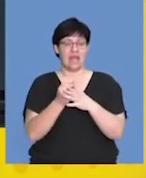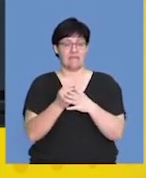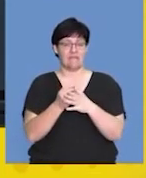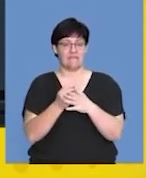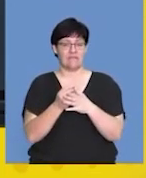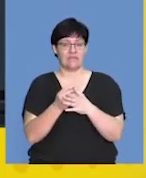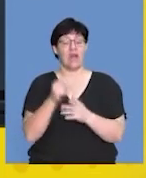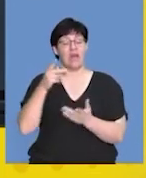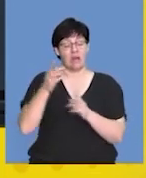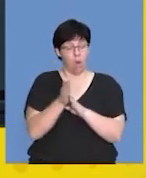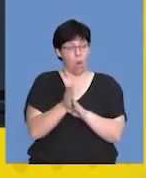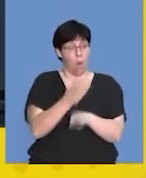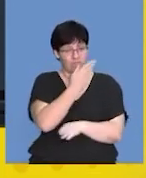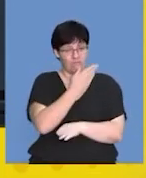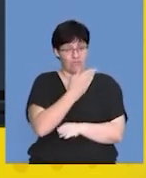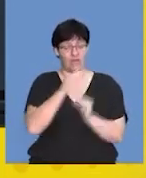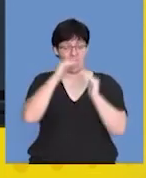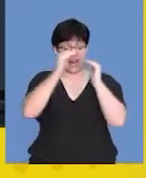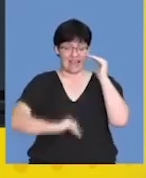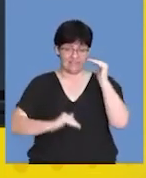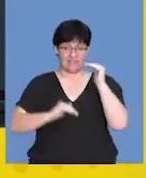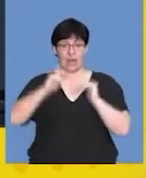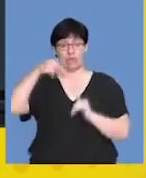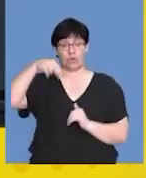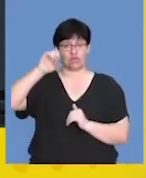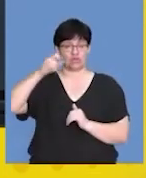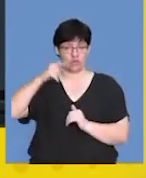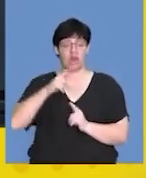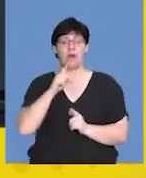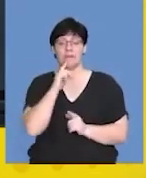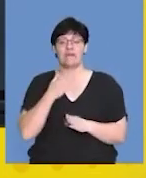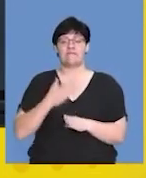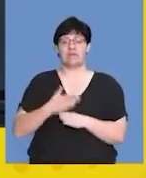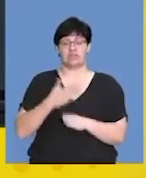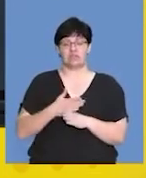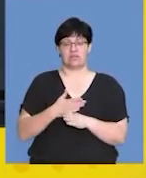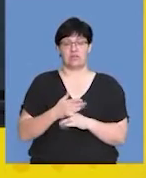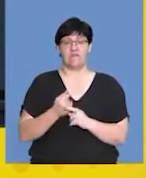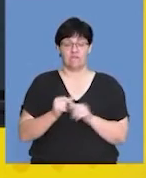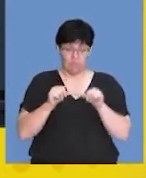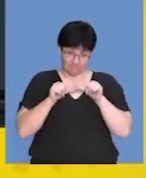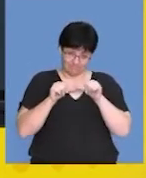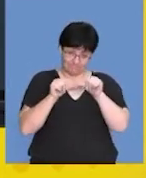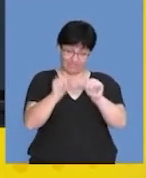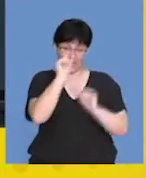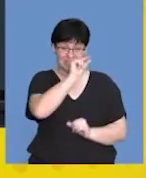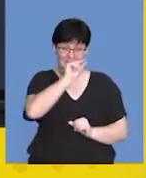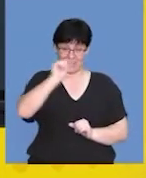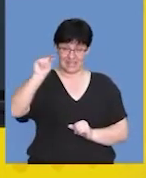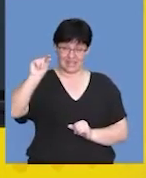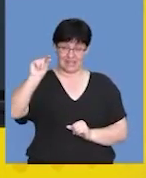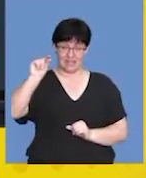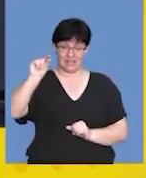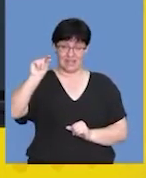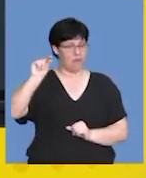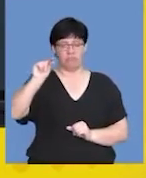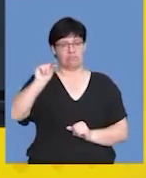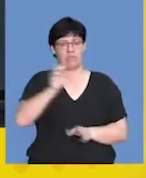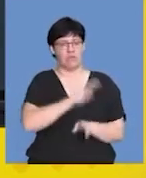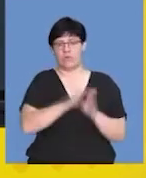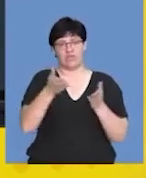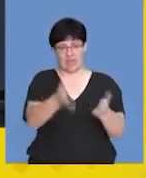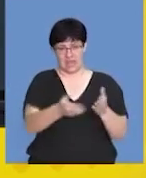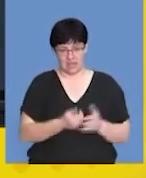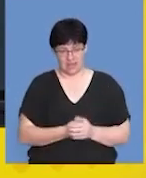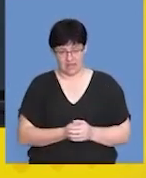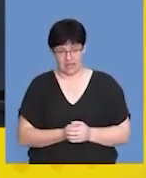progesterone or if we decrease its level, its core function in terms of maintaining the thickness of the endometrium will no longer